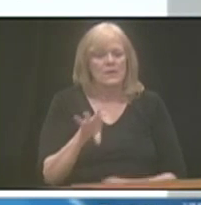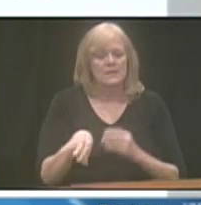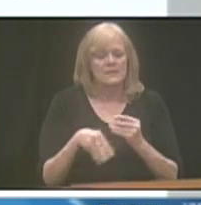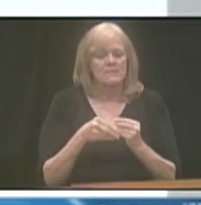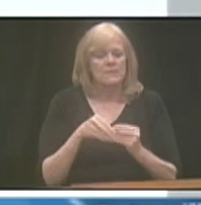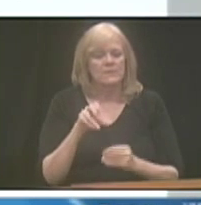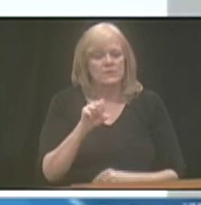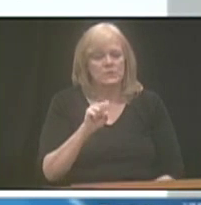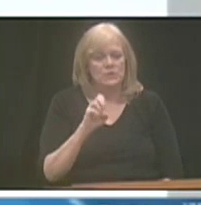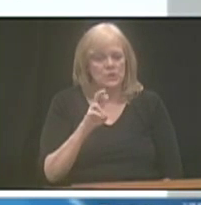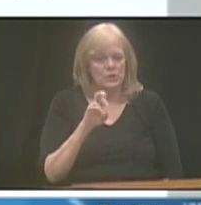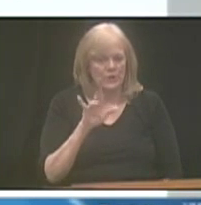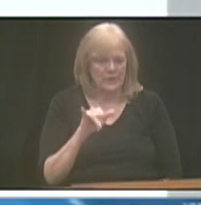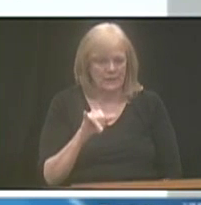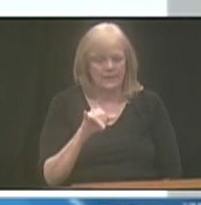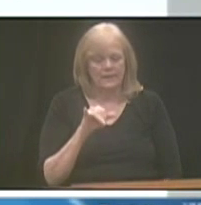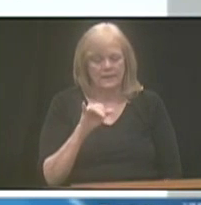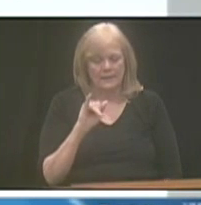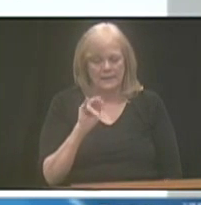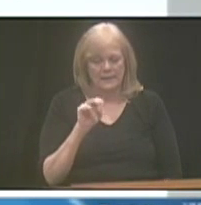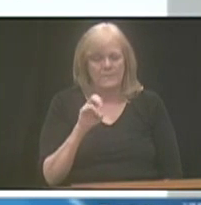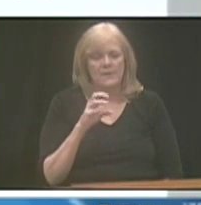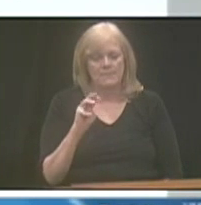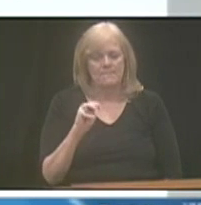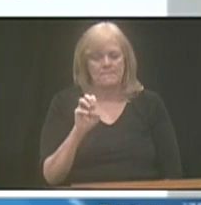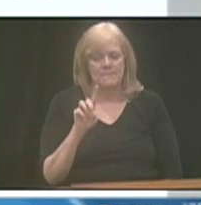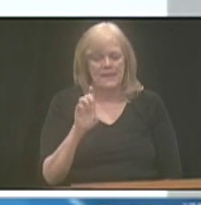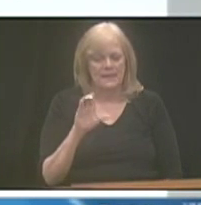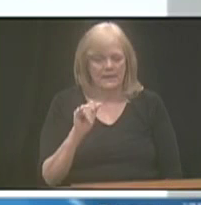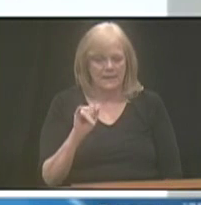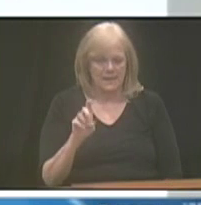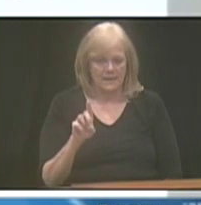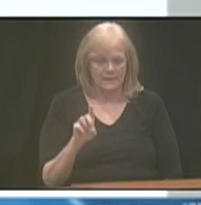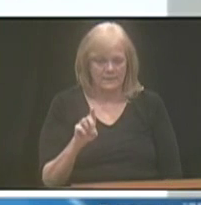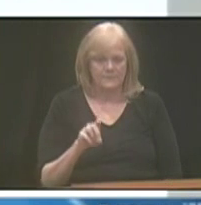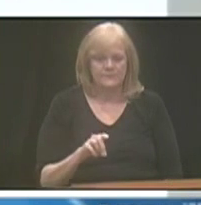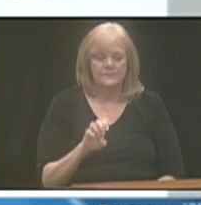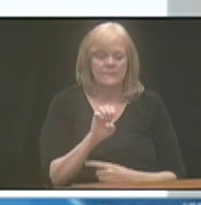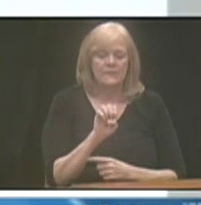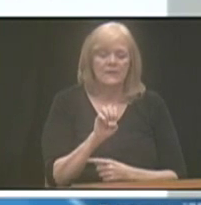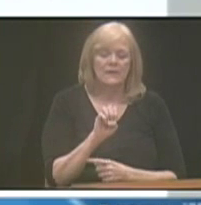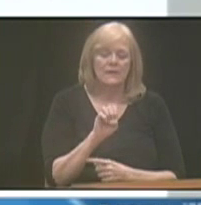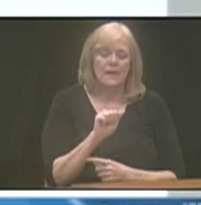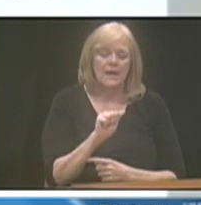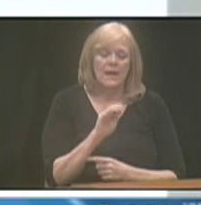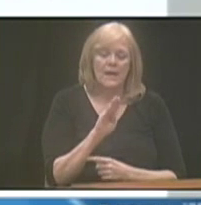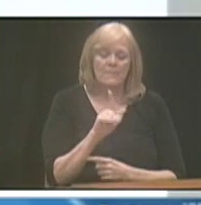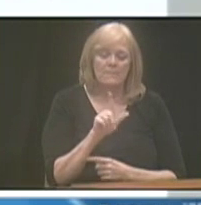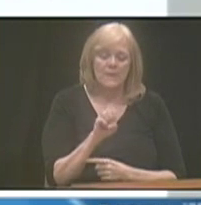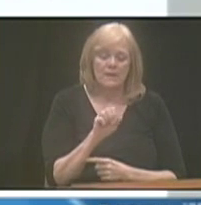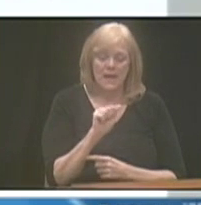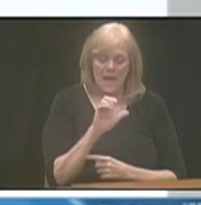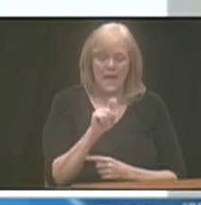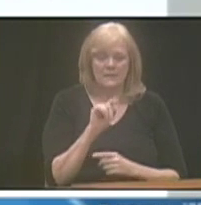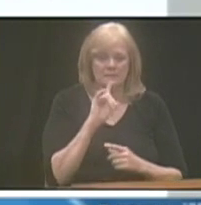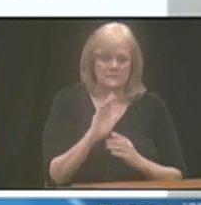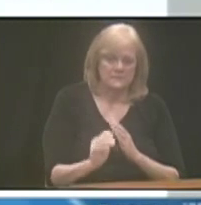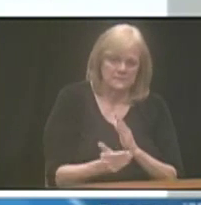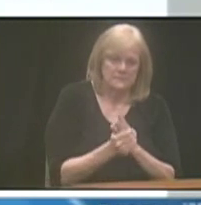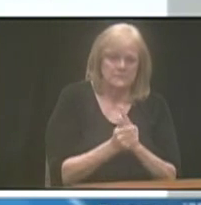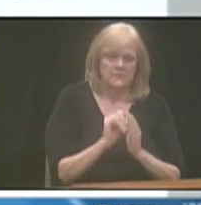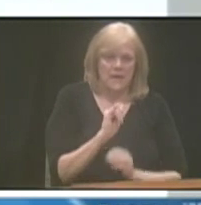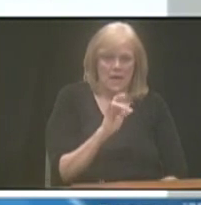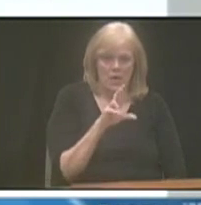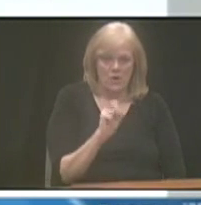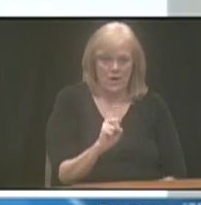Income and Medicaid, like Mike mentioned. The Enable or the ABLE Act is an amendment to IRS